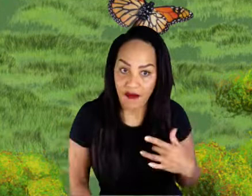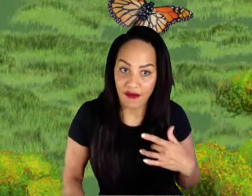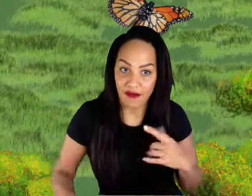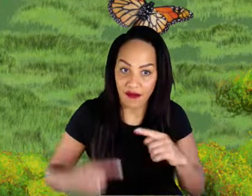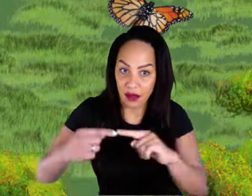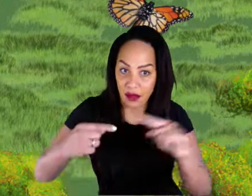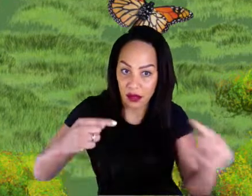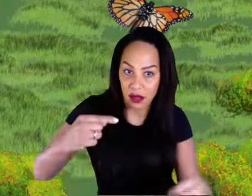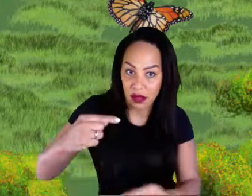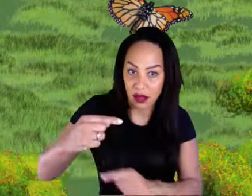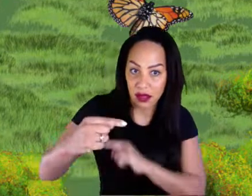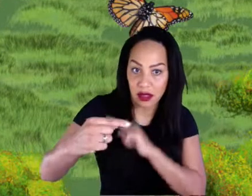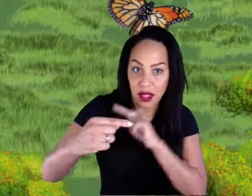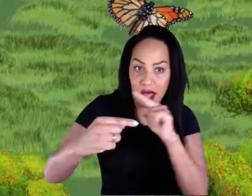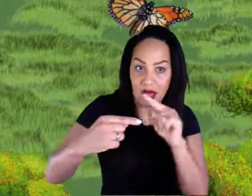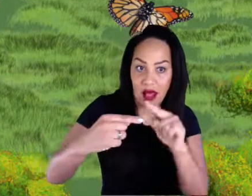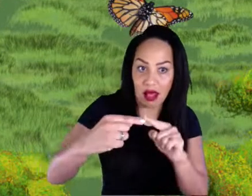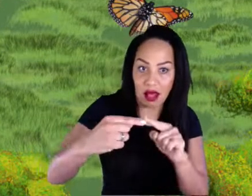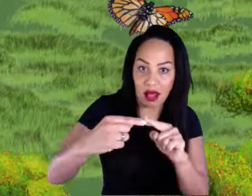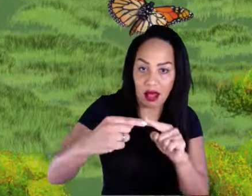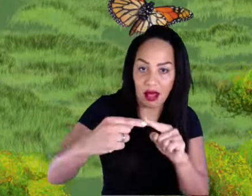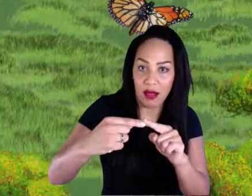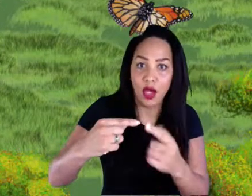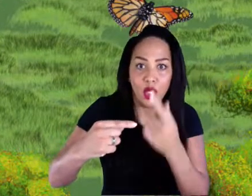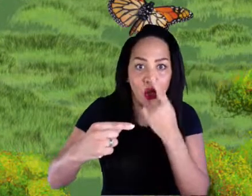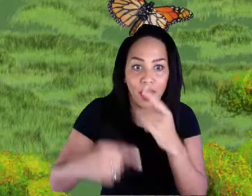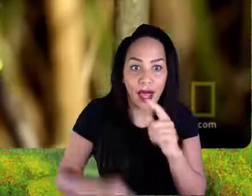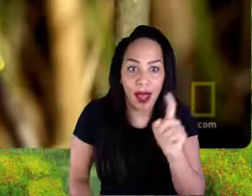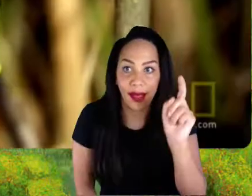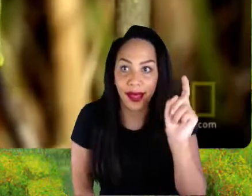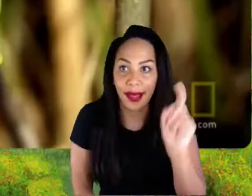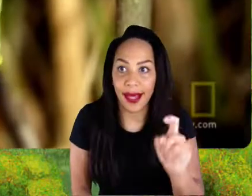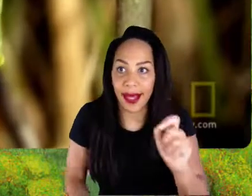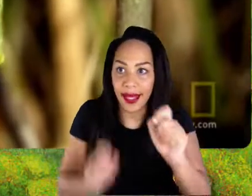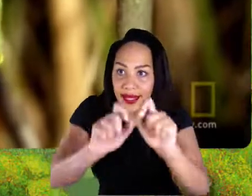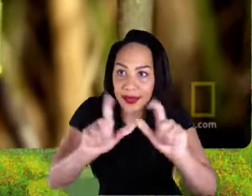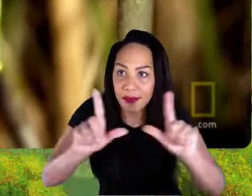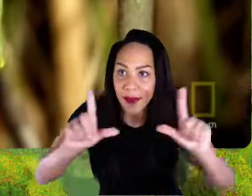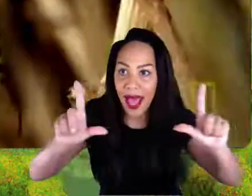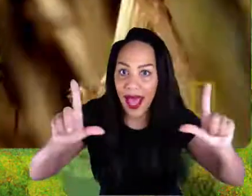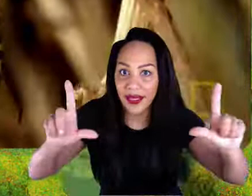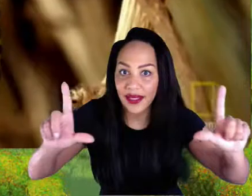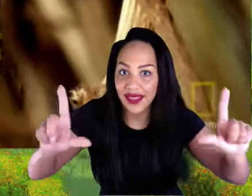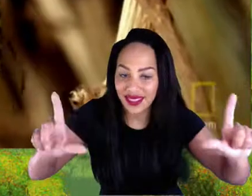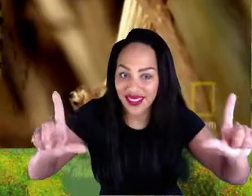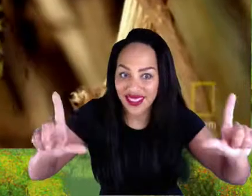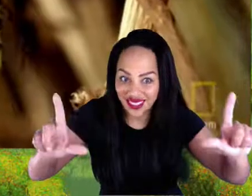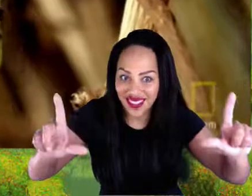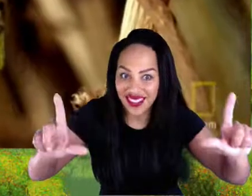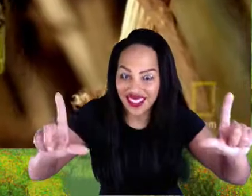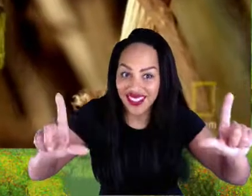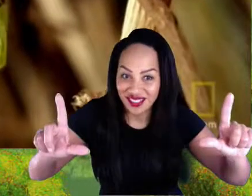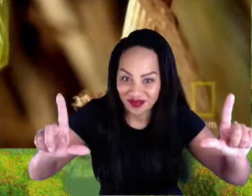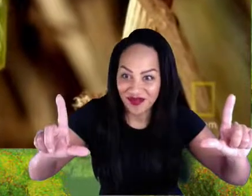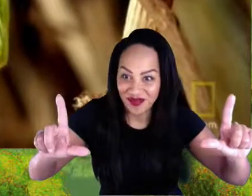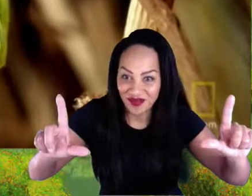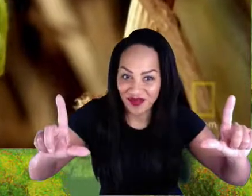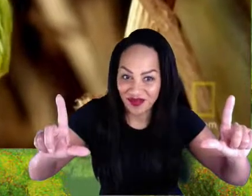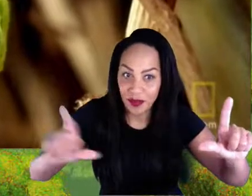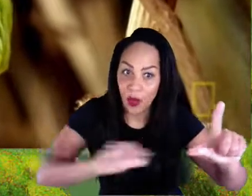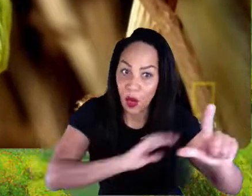And you can actually expand it. If you press the button on the right